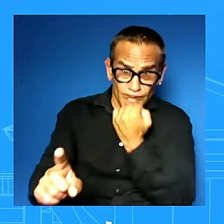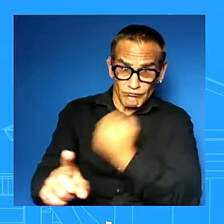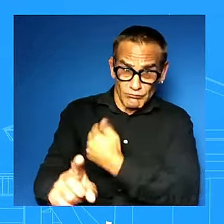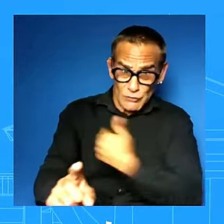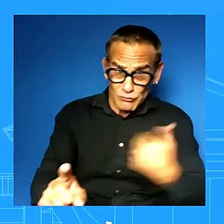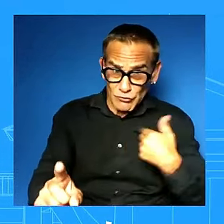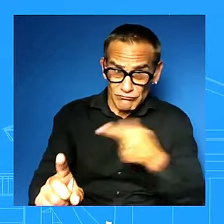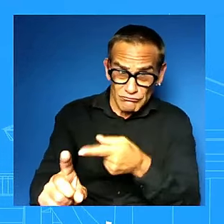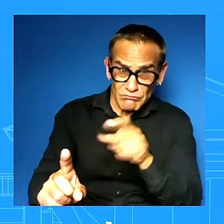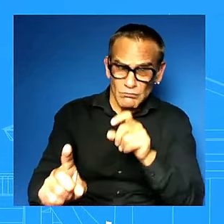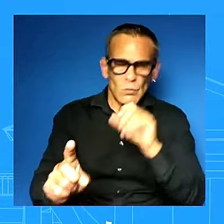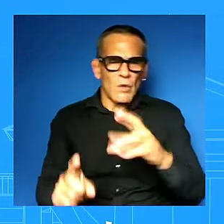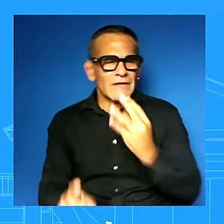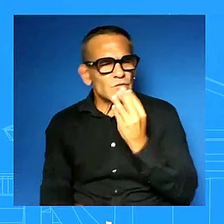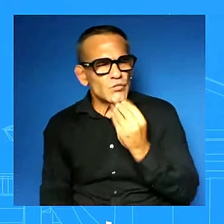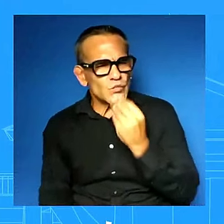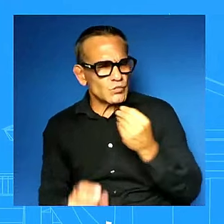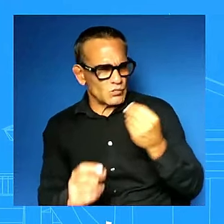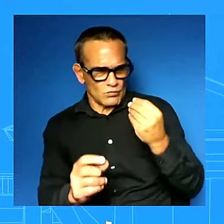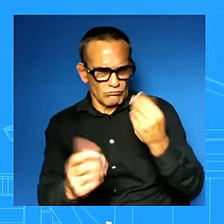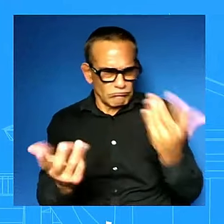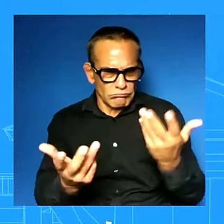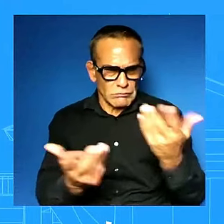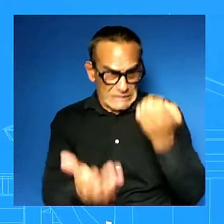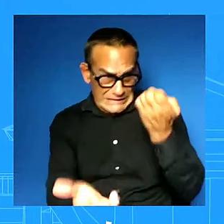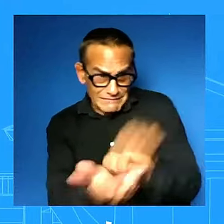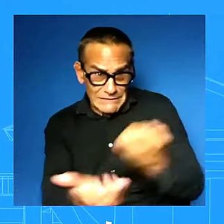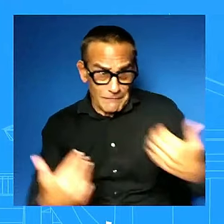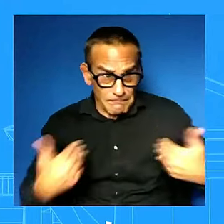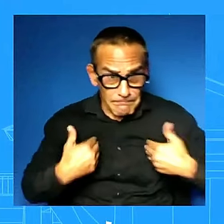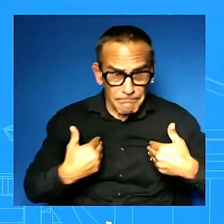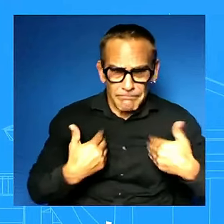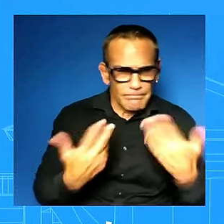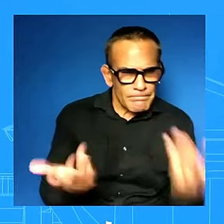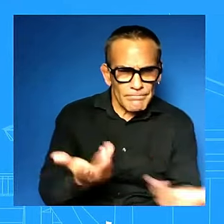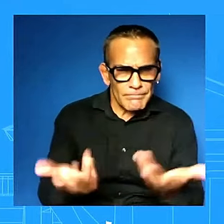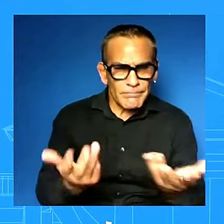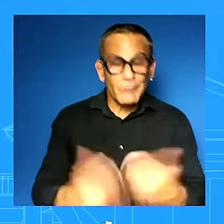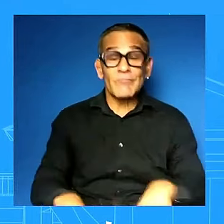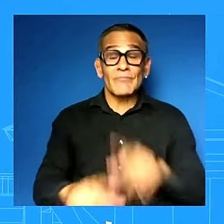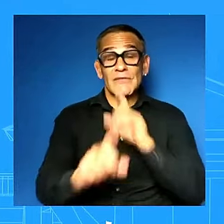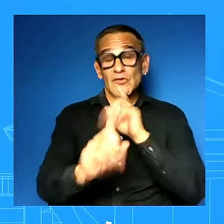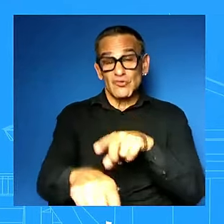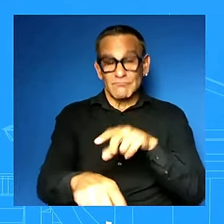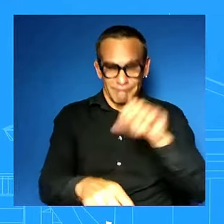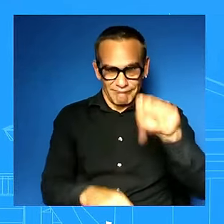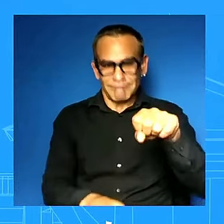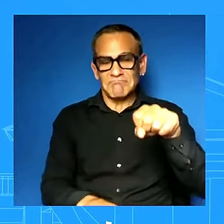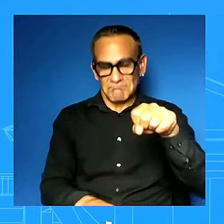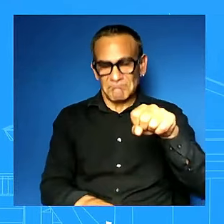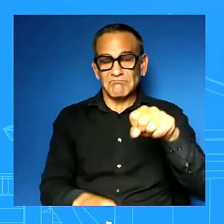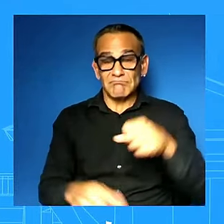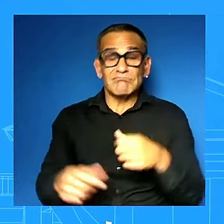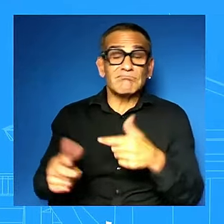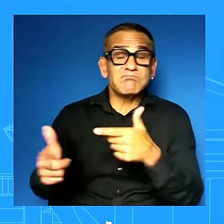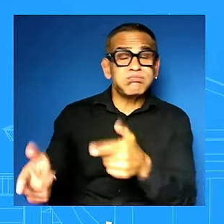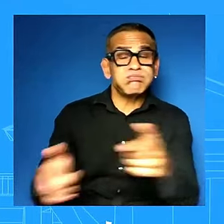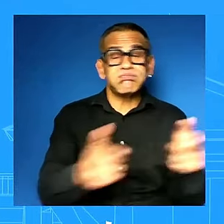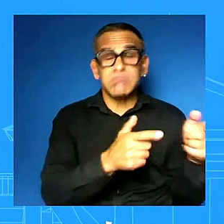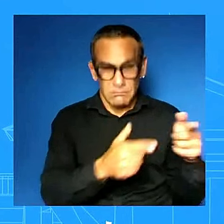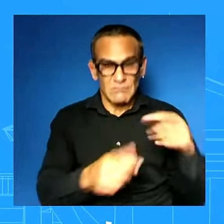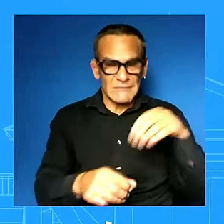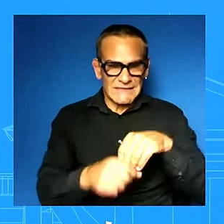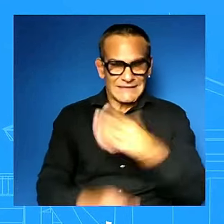is obviously we're aware of the idf strike in gaza and we are indeed concerned about there are reports of civilian